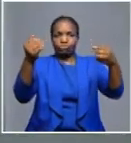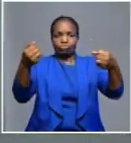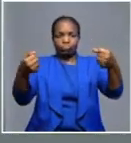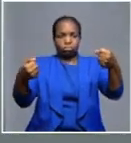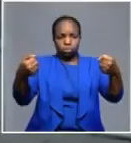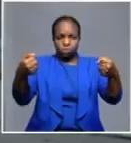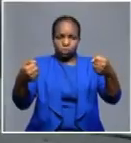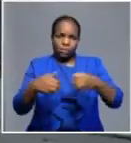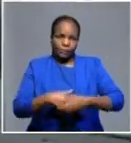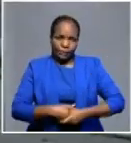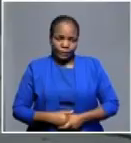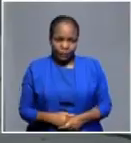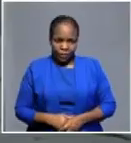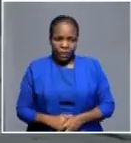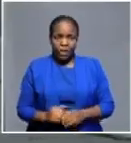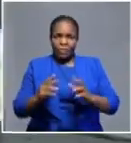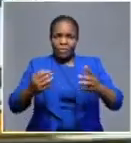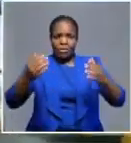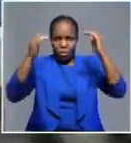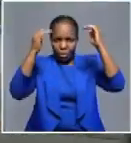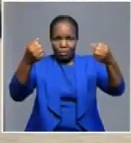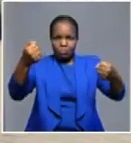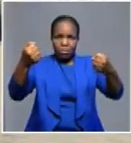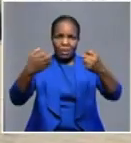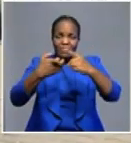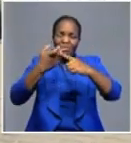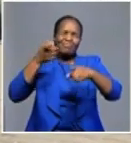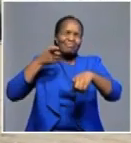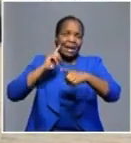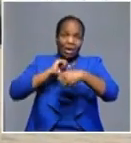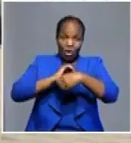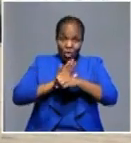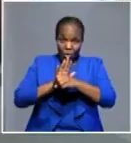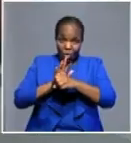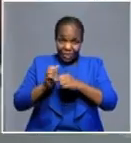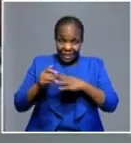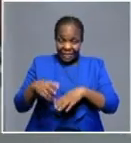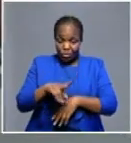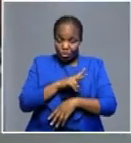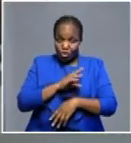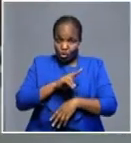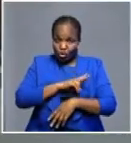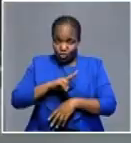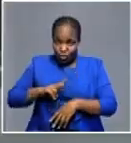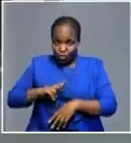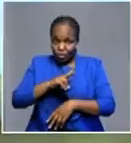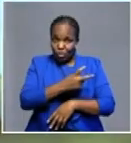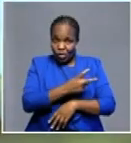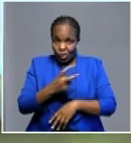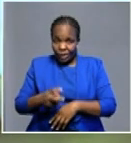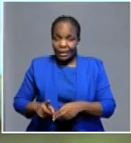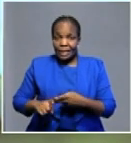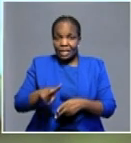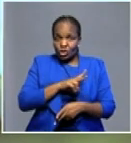bus operators, they've been suffering since the lockdown was introduced, since 2020, 2021. You know, when the